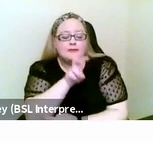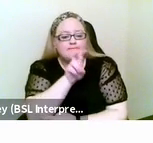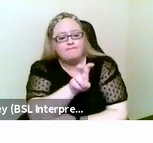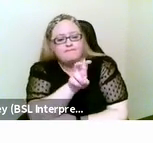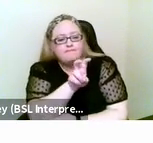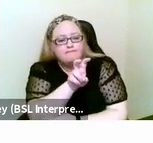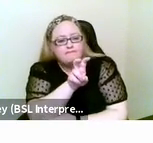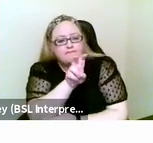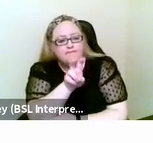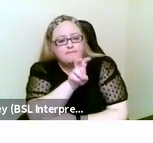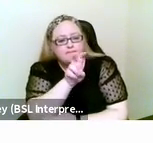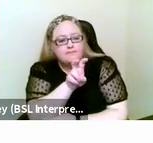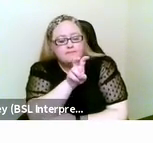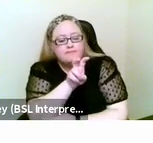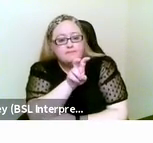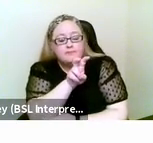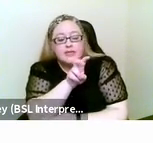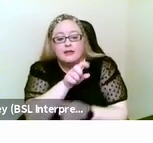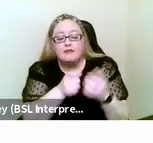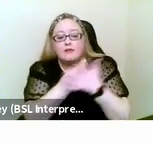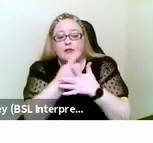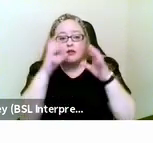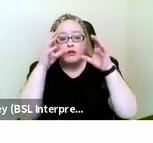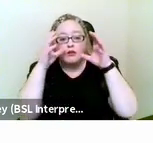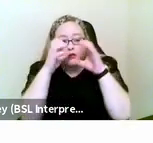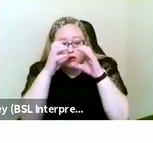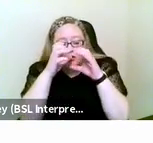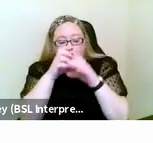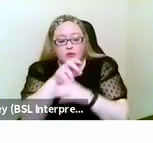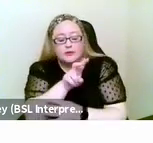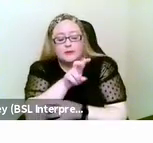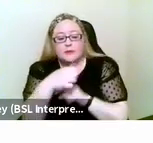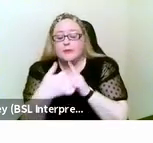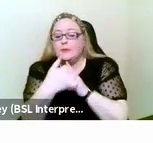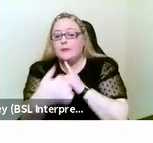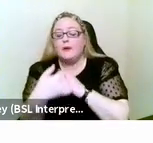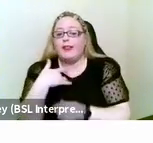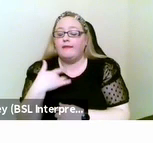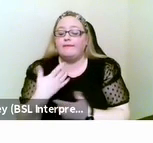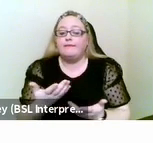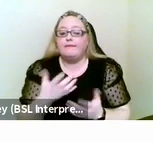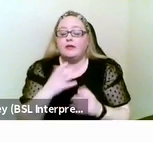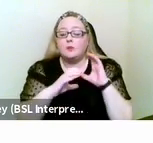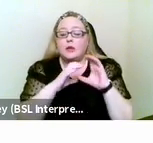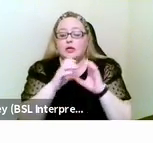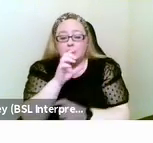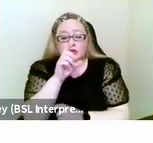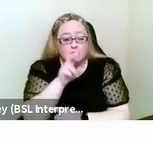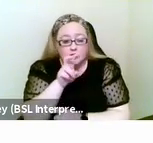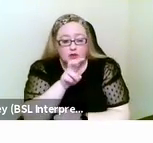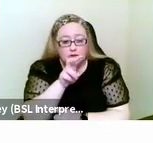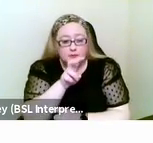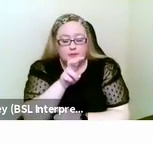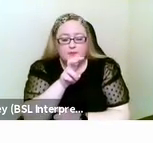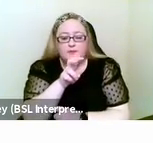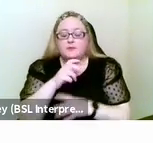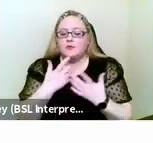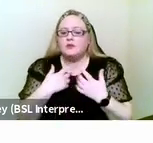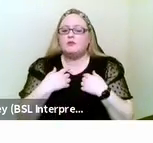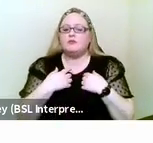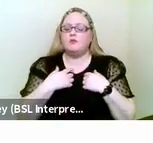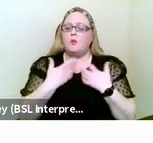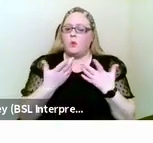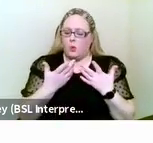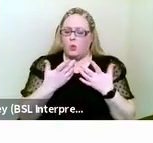a minor sight impairment is going to impact on me significantly if i'm a visually impaired if i'm